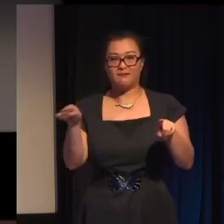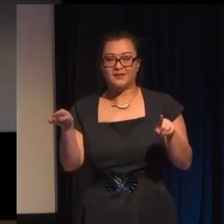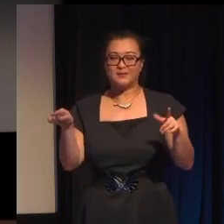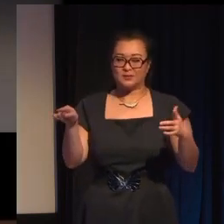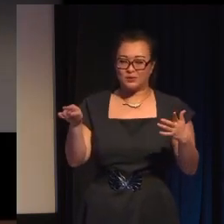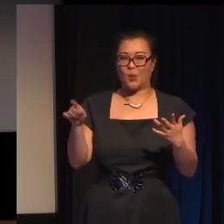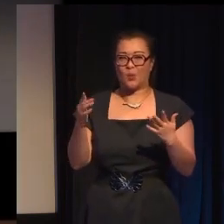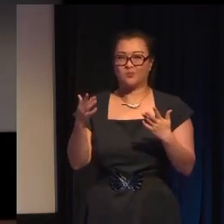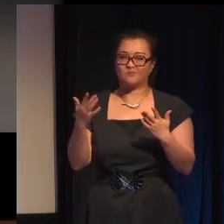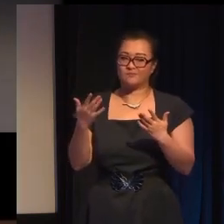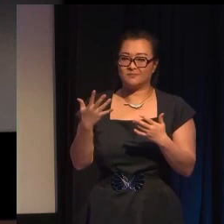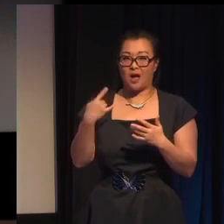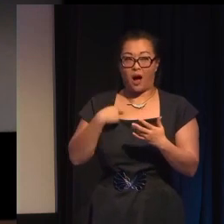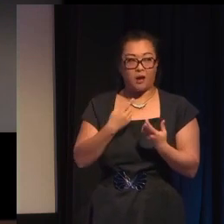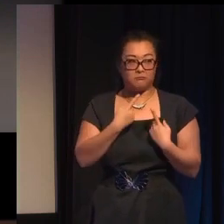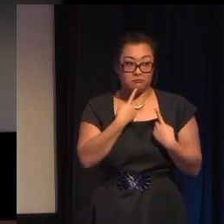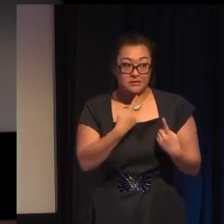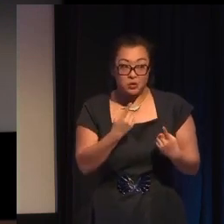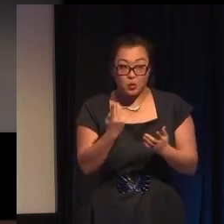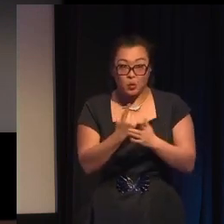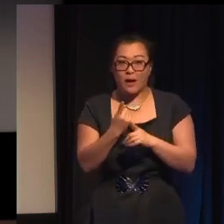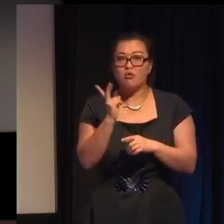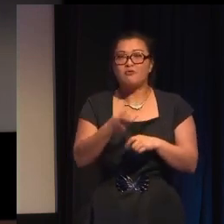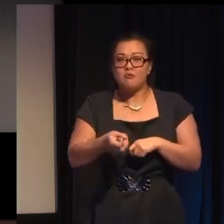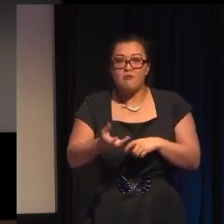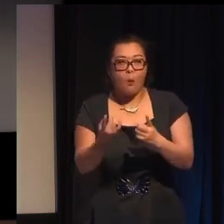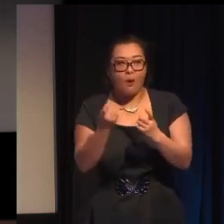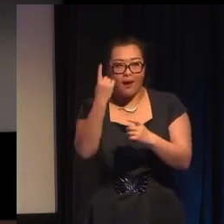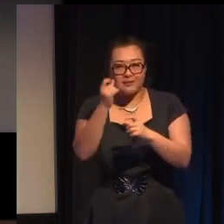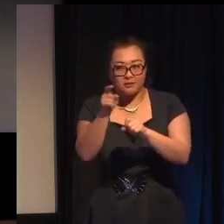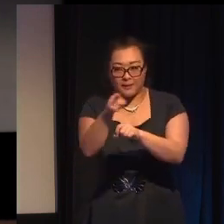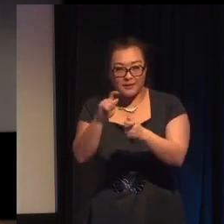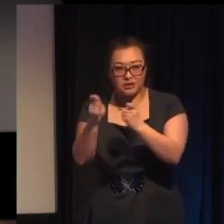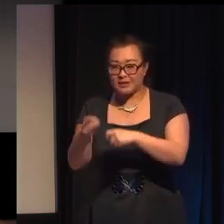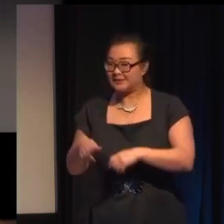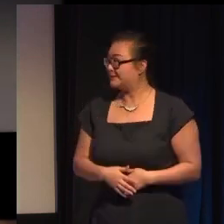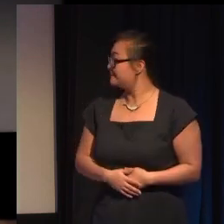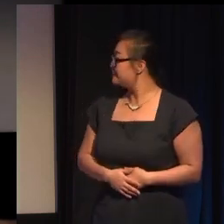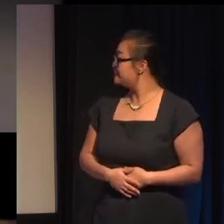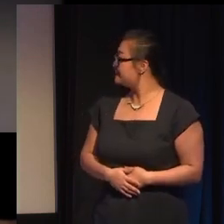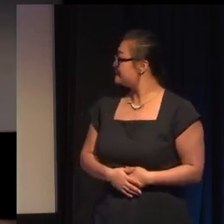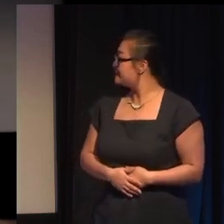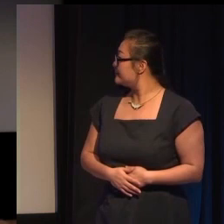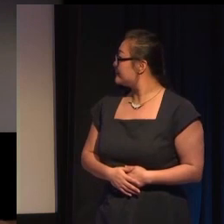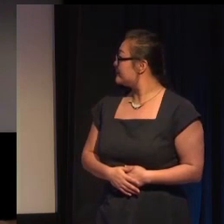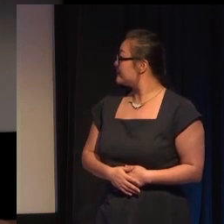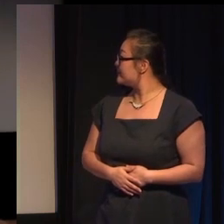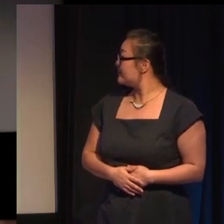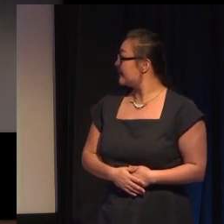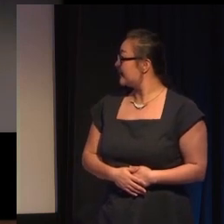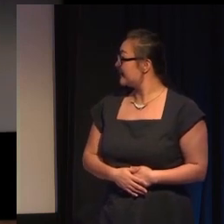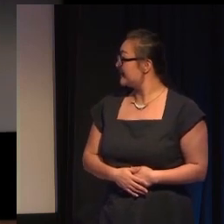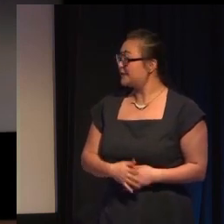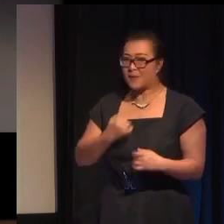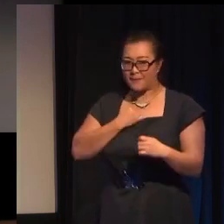and I can't quite see my notes can I get the notes scrolled down a little bit please? thank